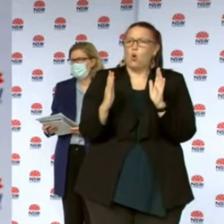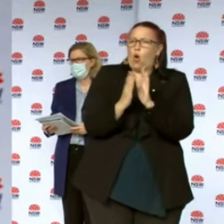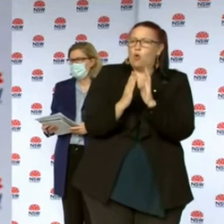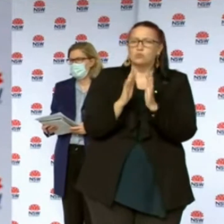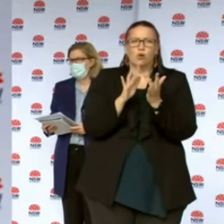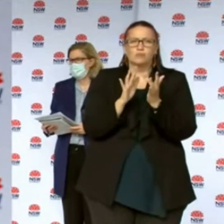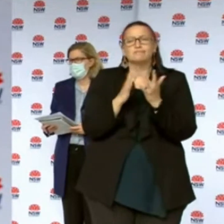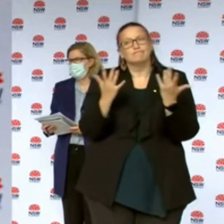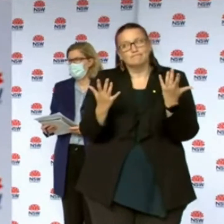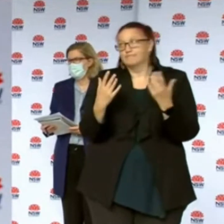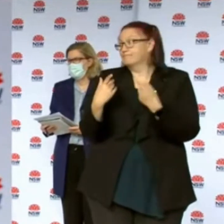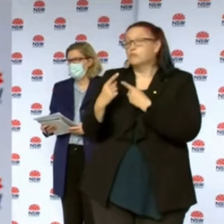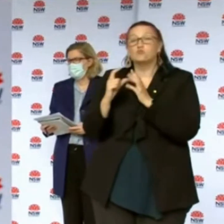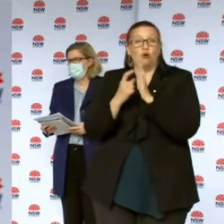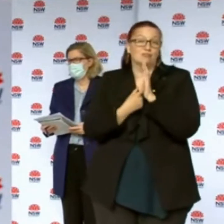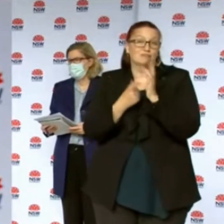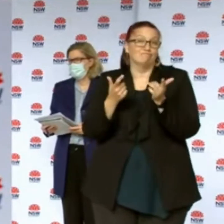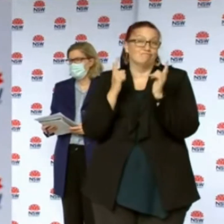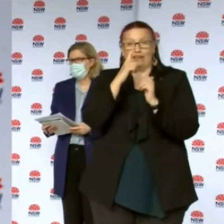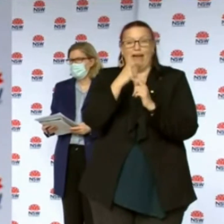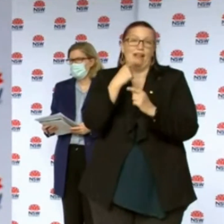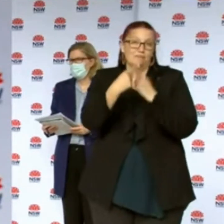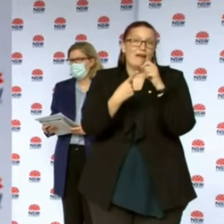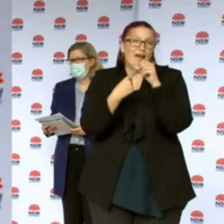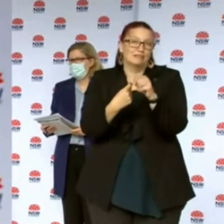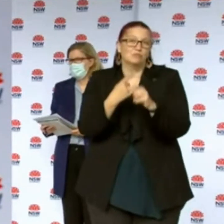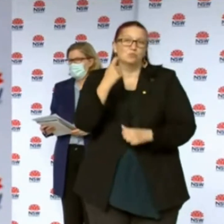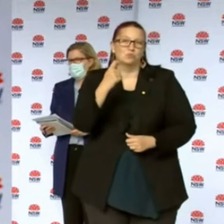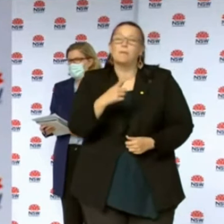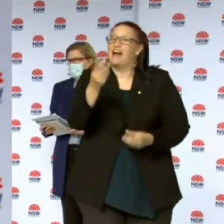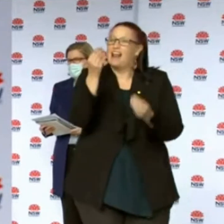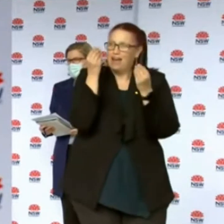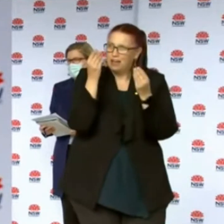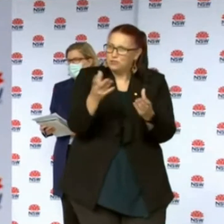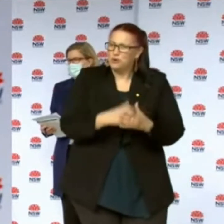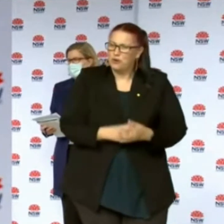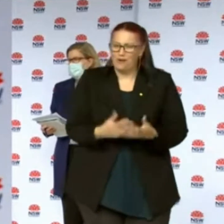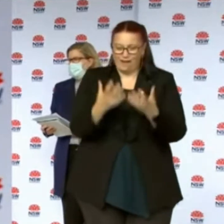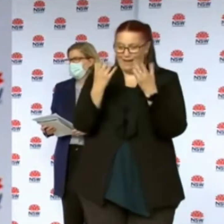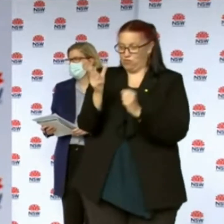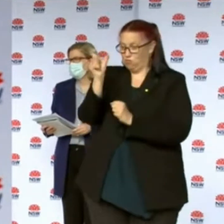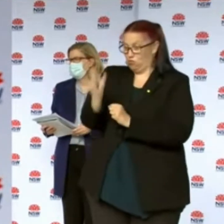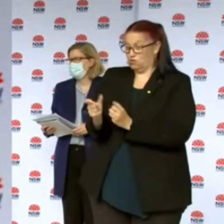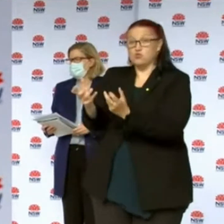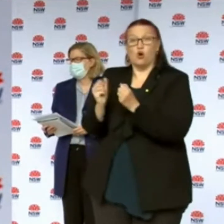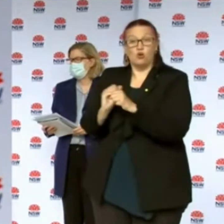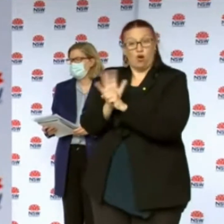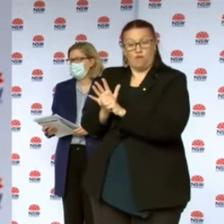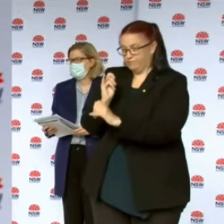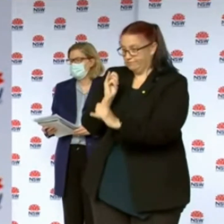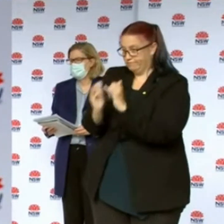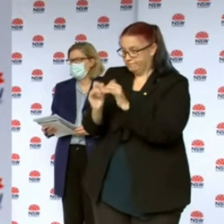but obviously whenever there is a positive case that person is interviewed extensively, that person is interviewed about